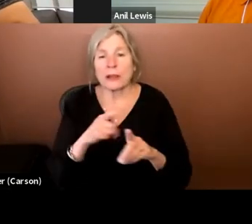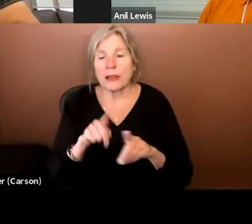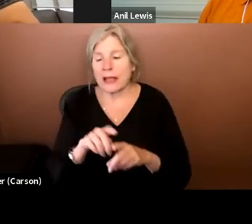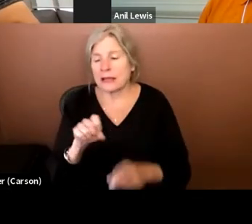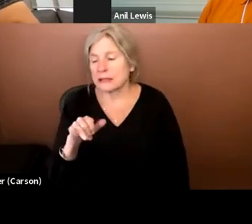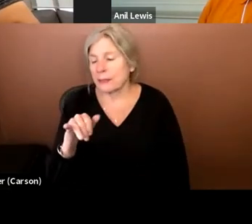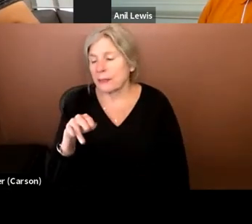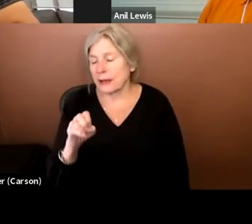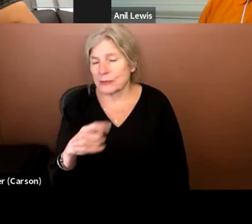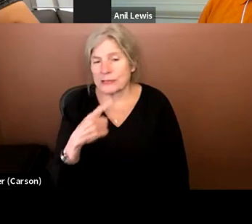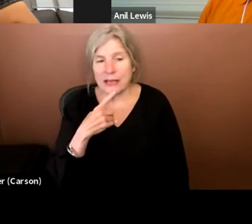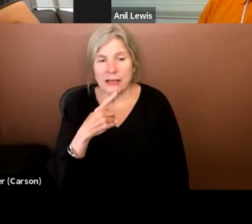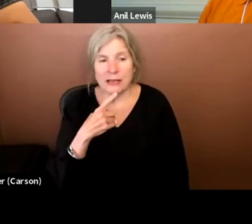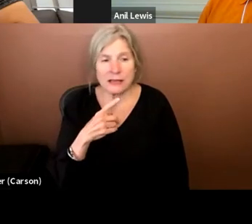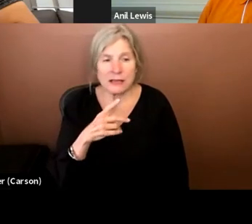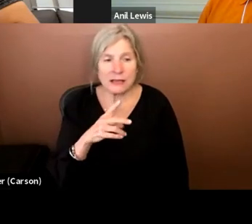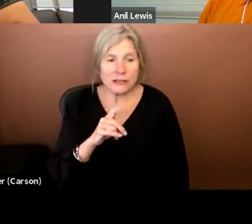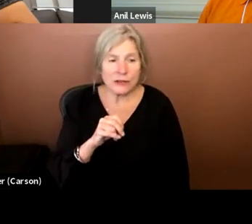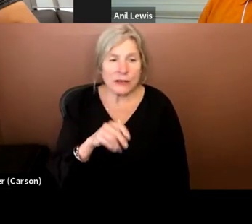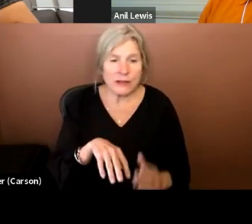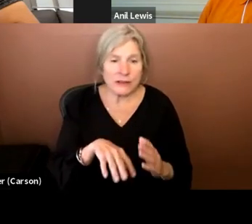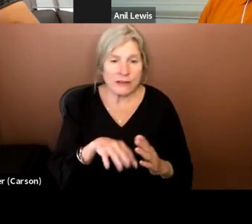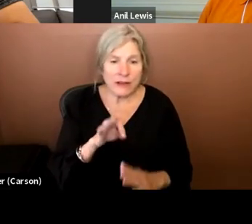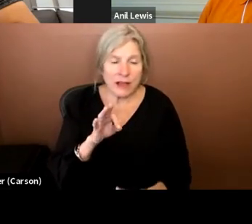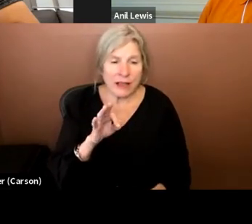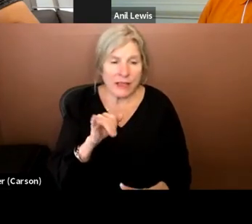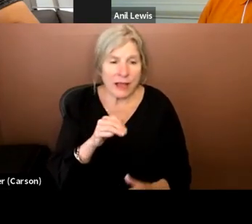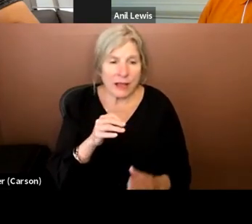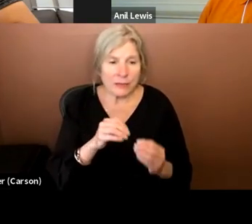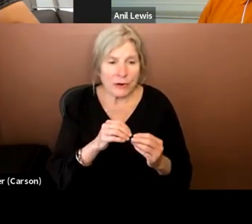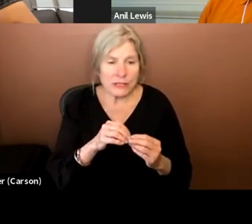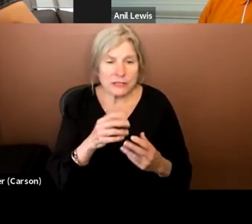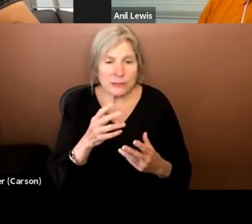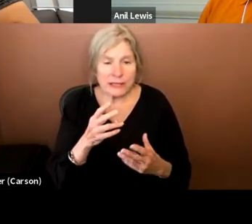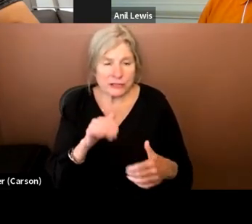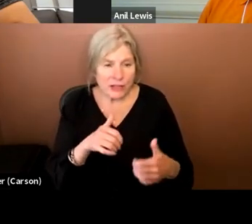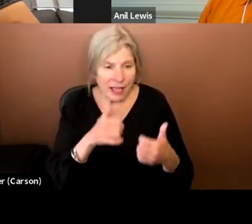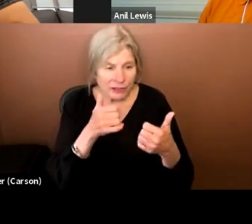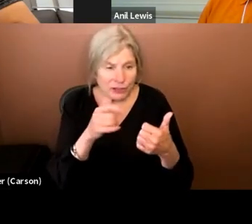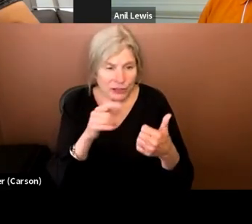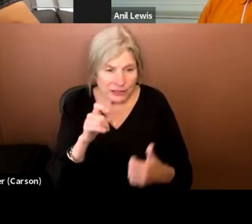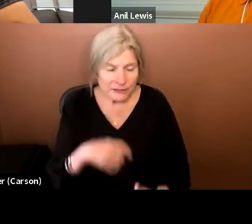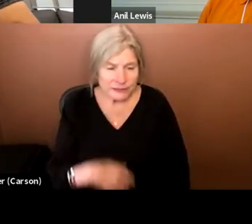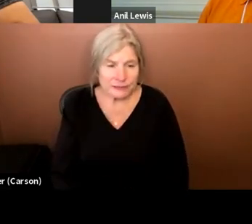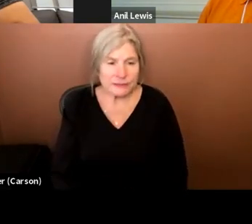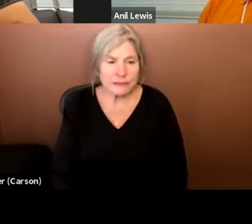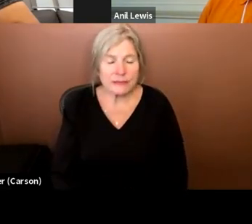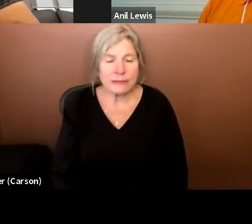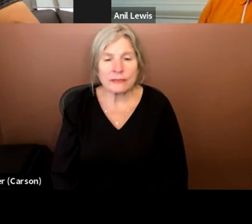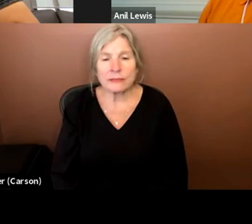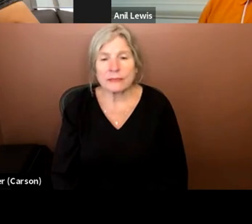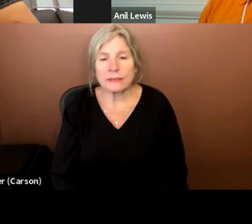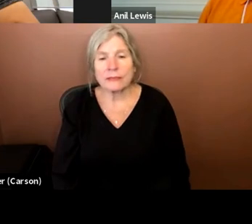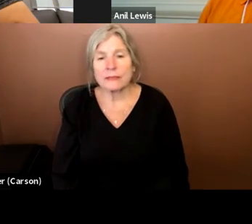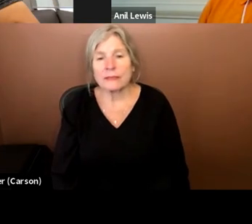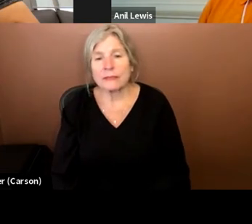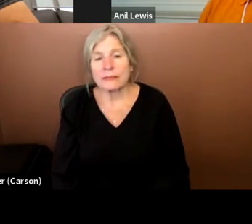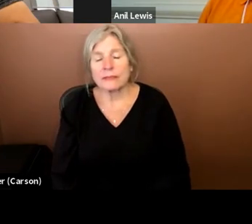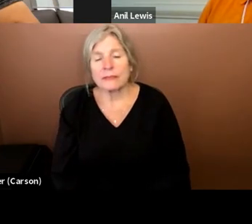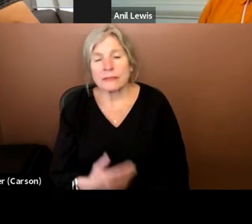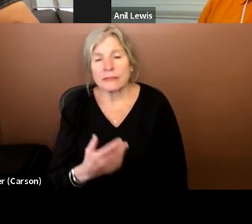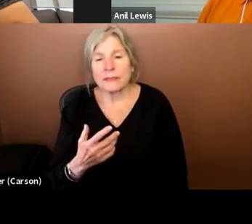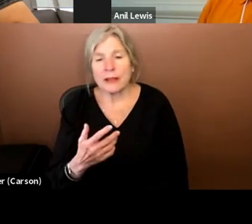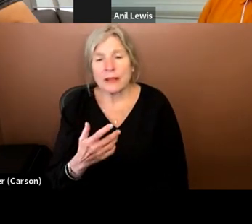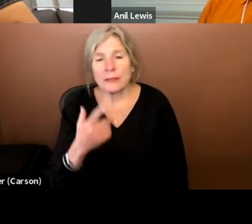do you find that to be more liberating or is it more challenging? Do you base what you're doing on more